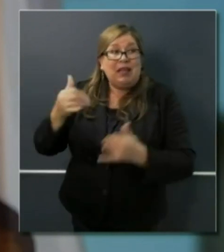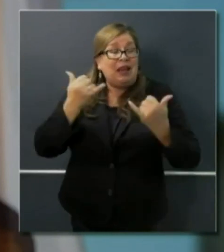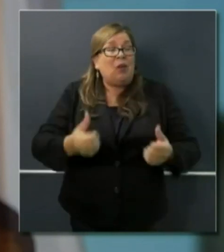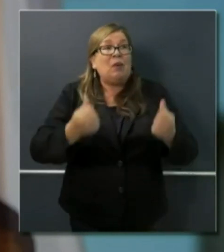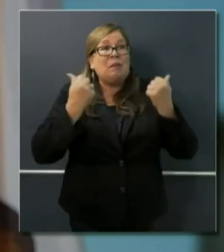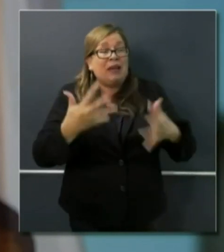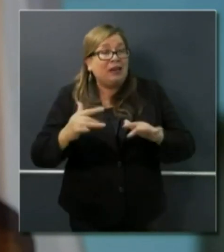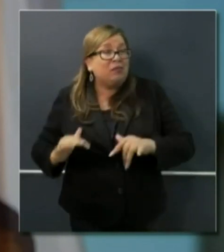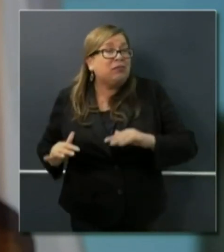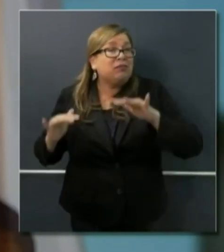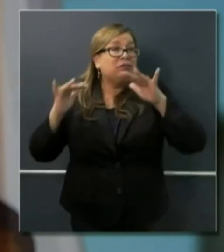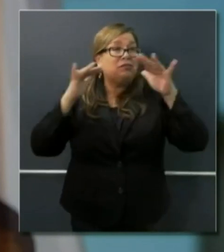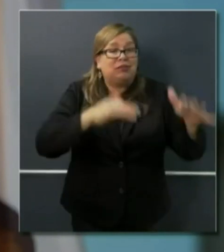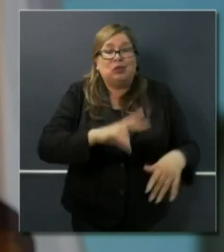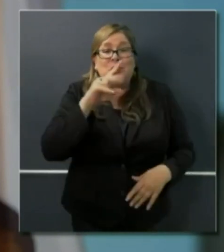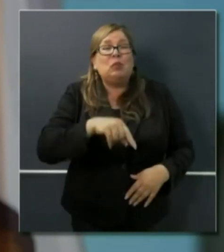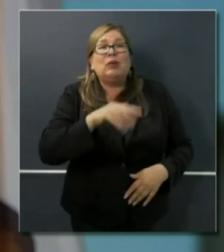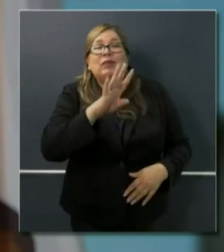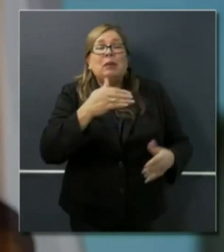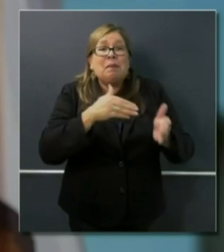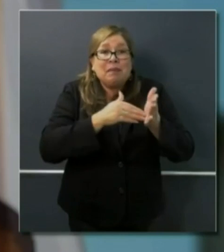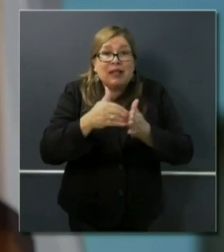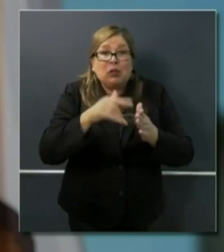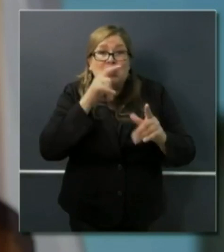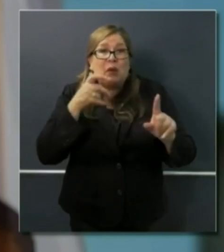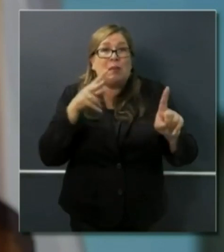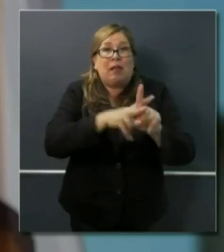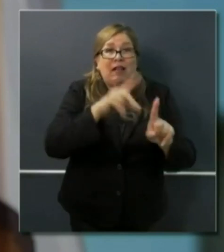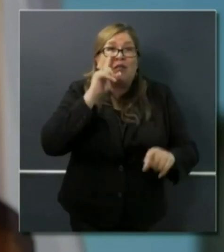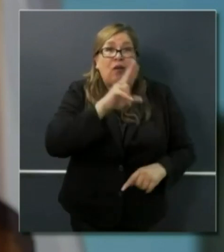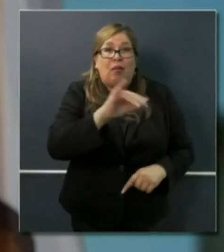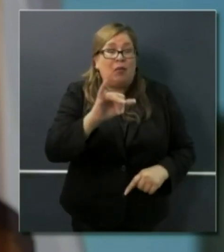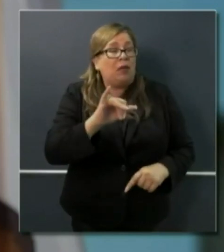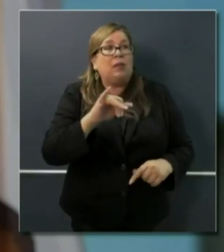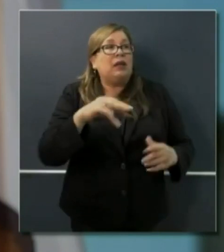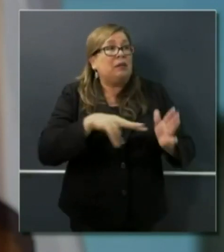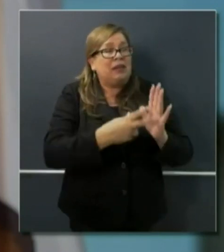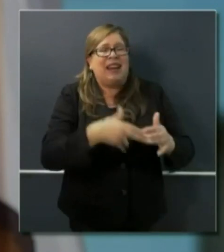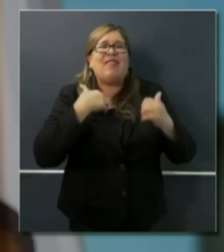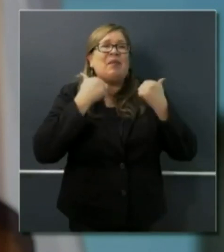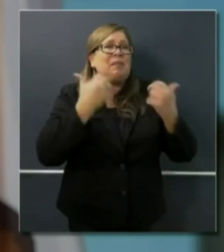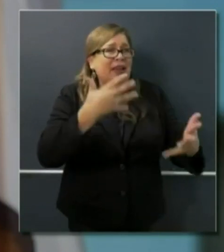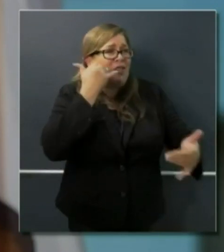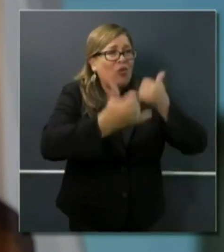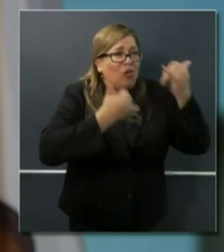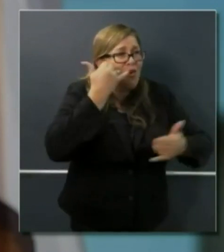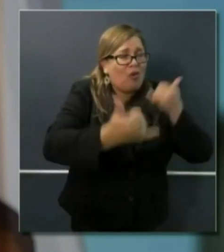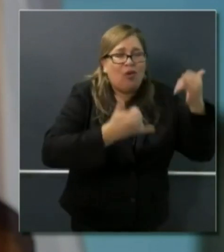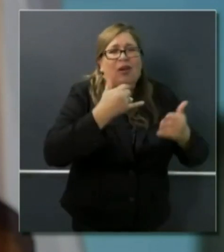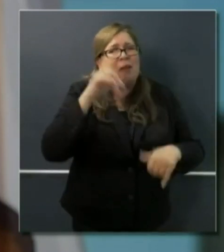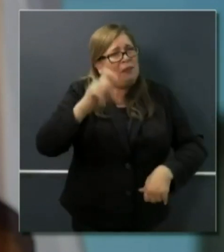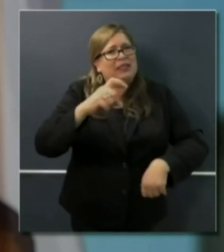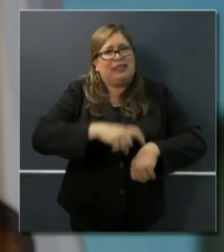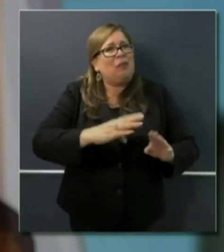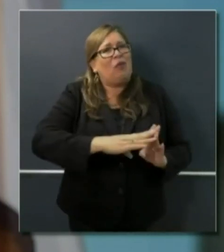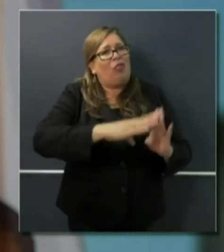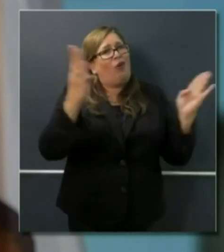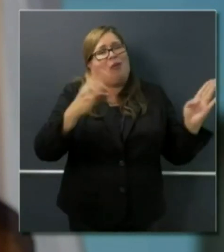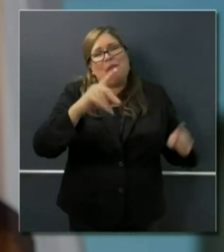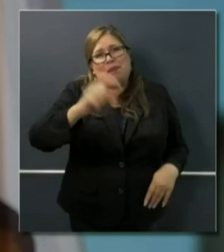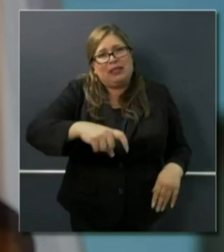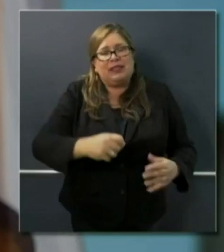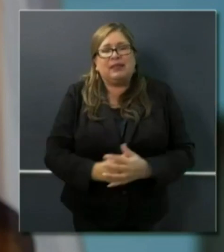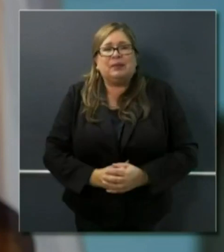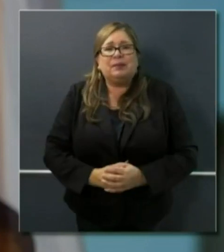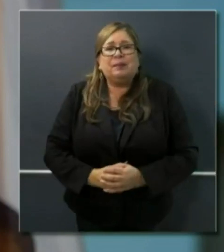insurance in just over one month. So now record number of call volumes. I want to just thank our partners,